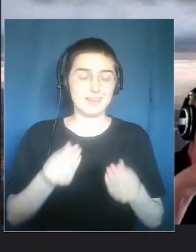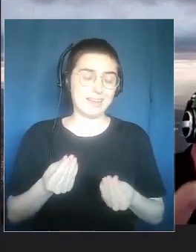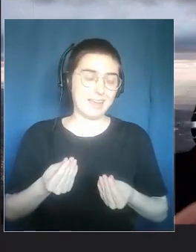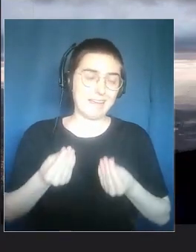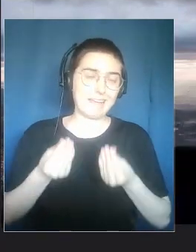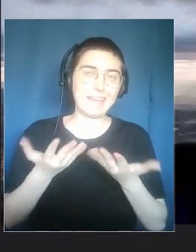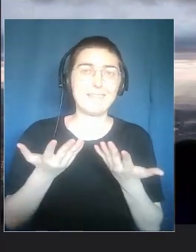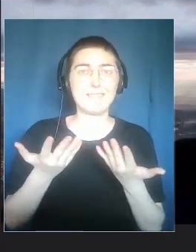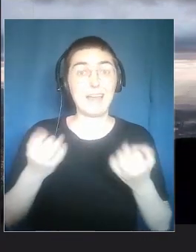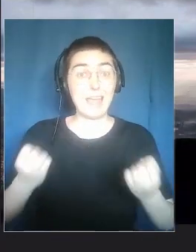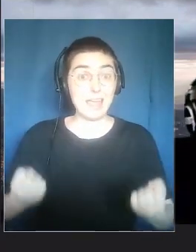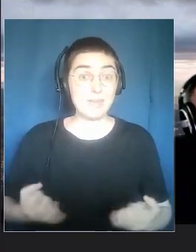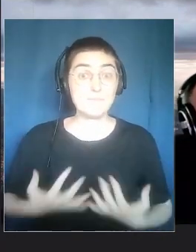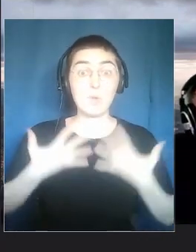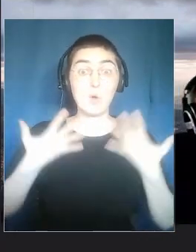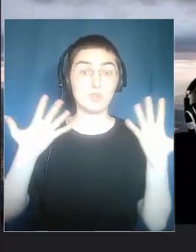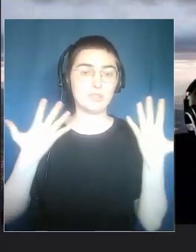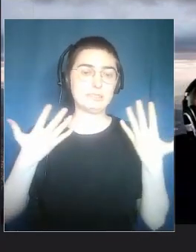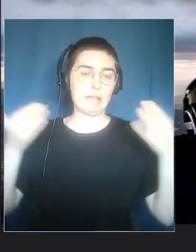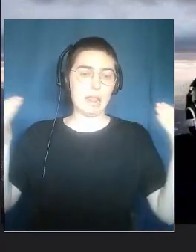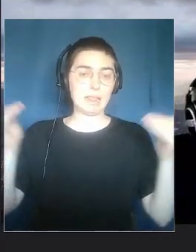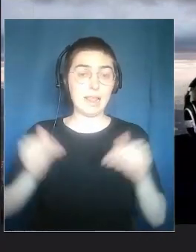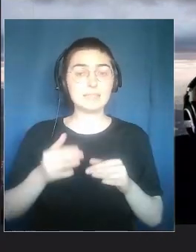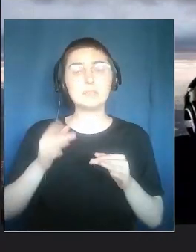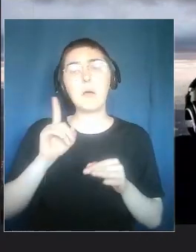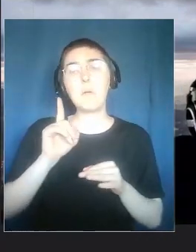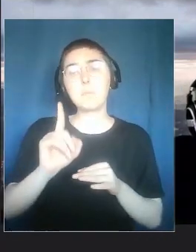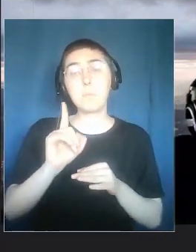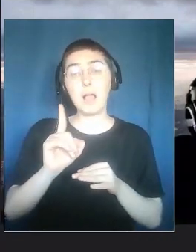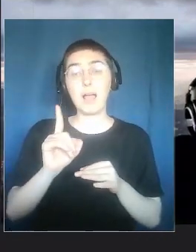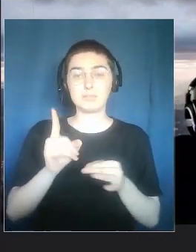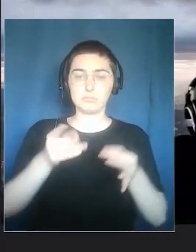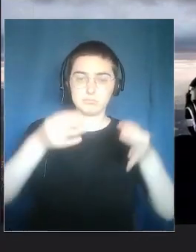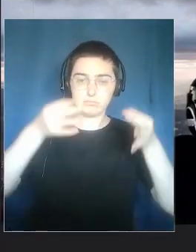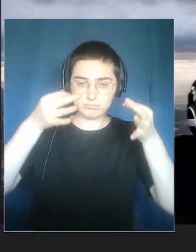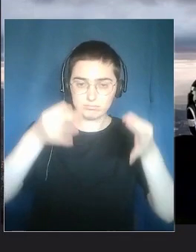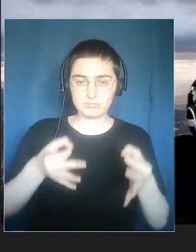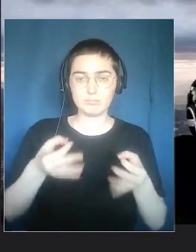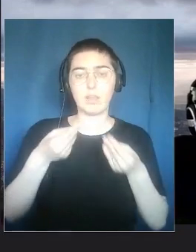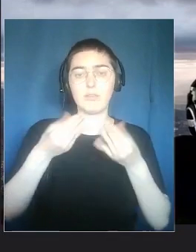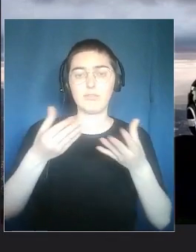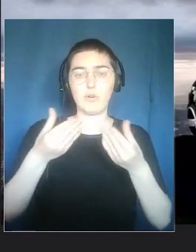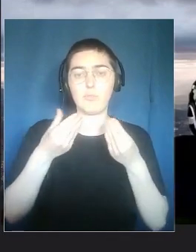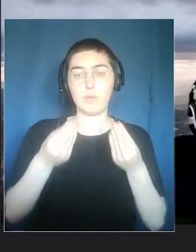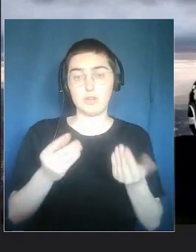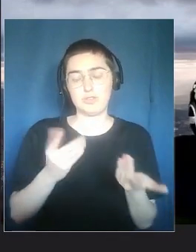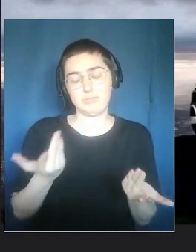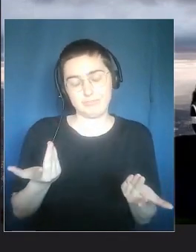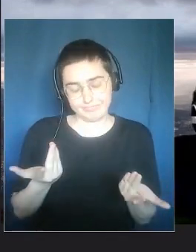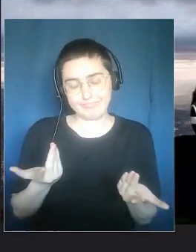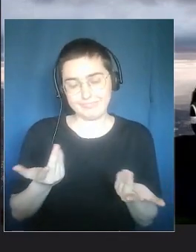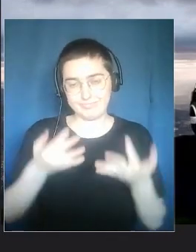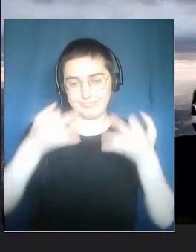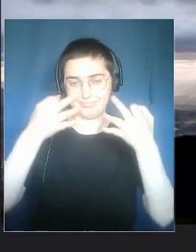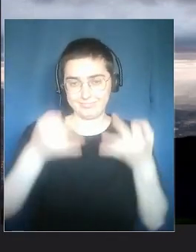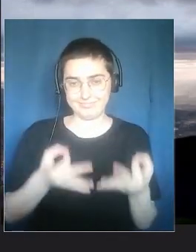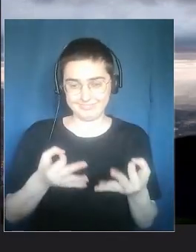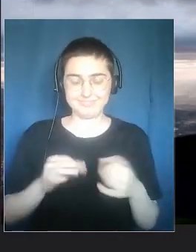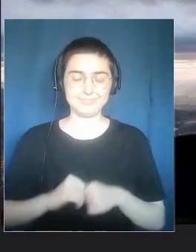interlocutor and there were only two persons talking. Maybe it was a bit poorer from a